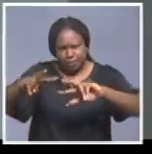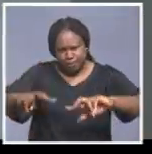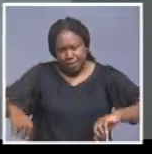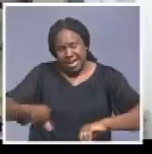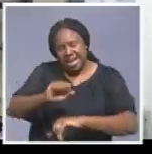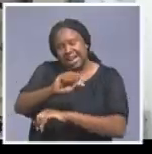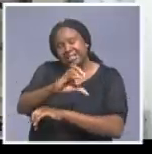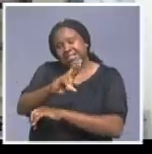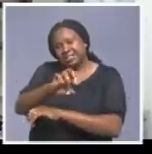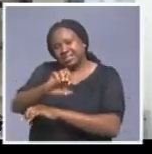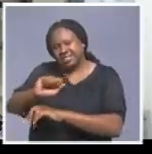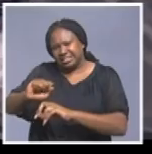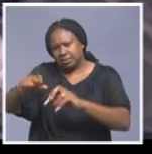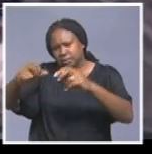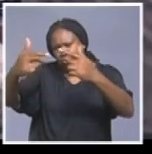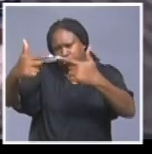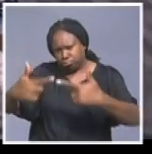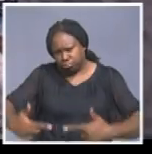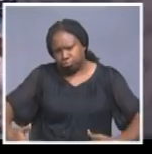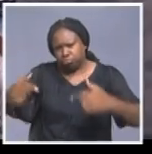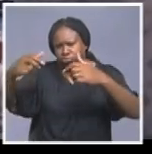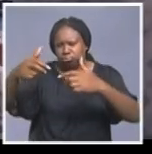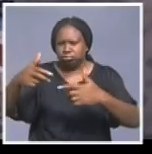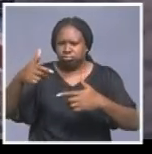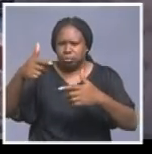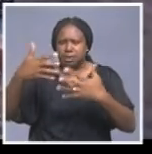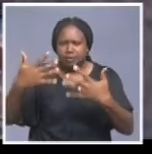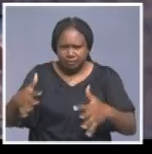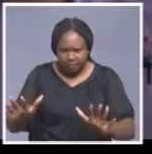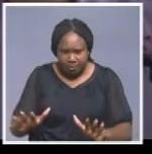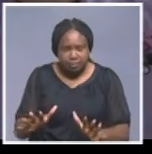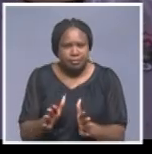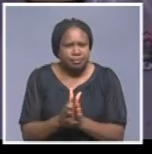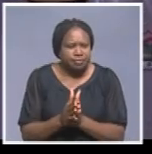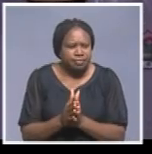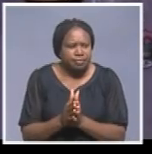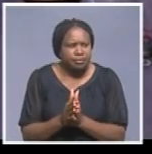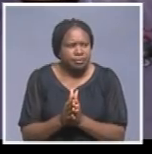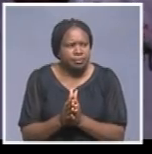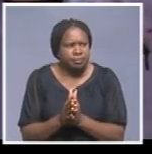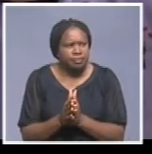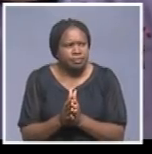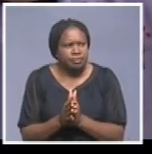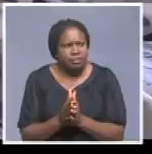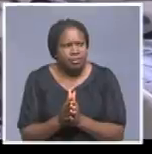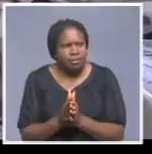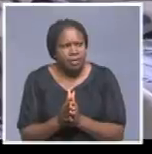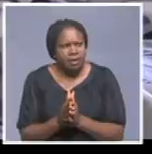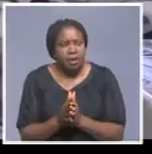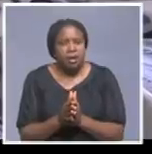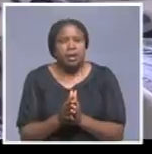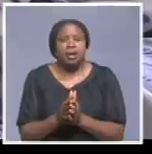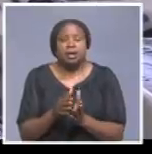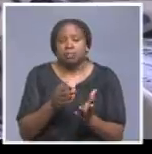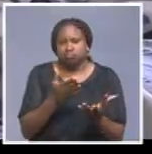screening. And then, when they went to the practitioner,